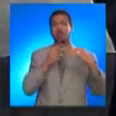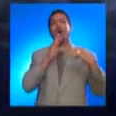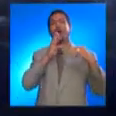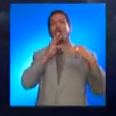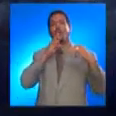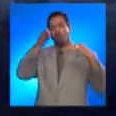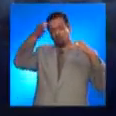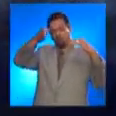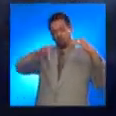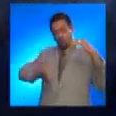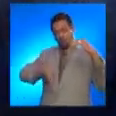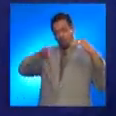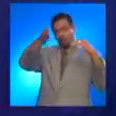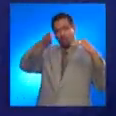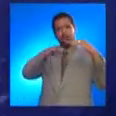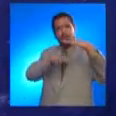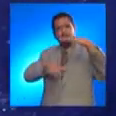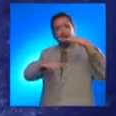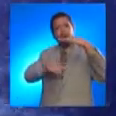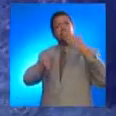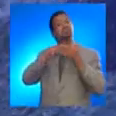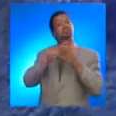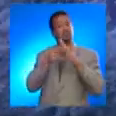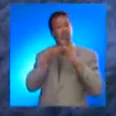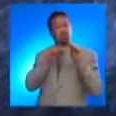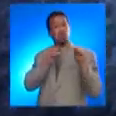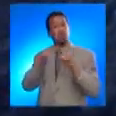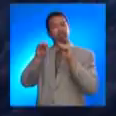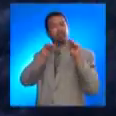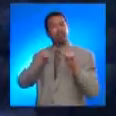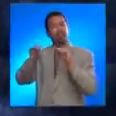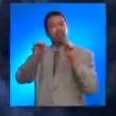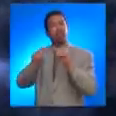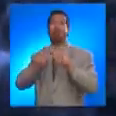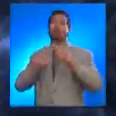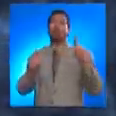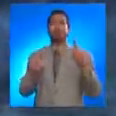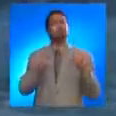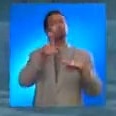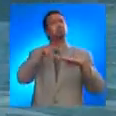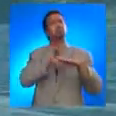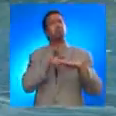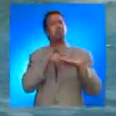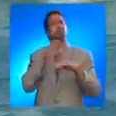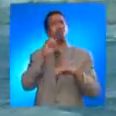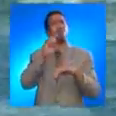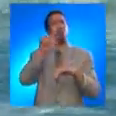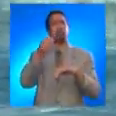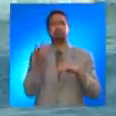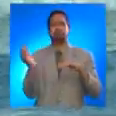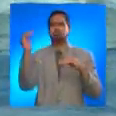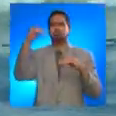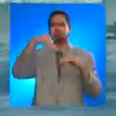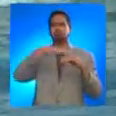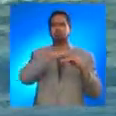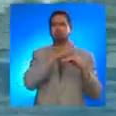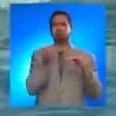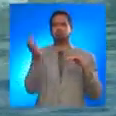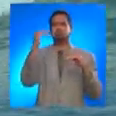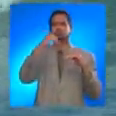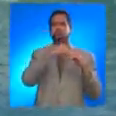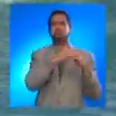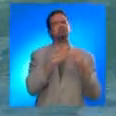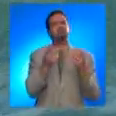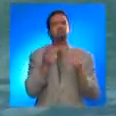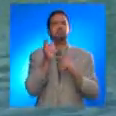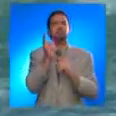Regardless of water depth, the whole column of water is moving below the tsunami. Unlike normal waves, where water flows